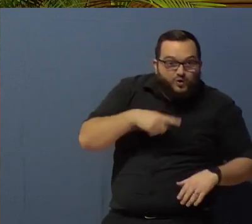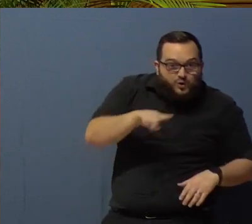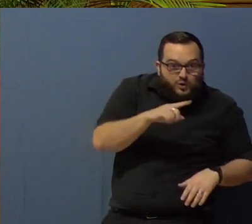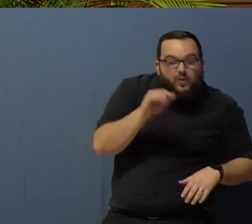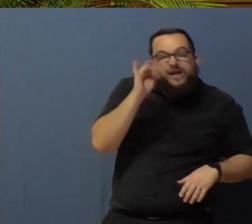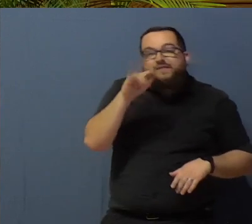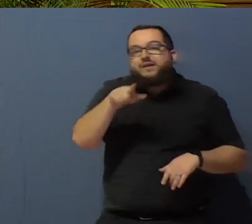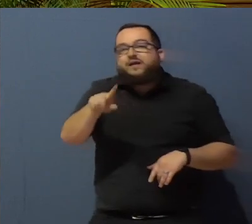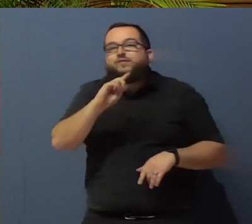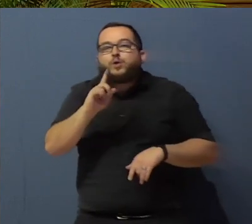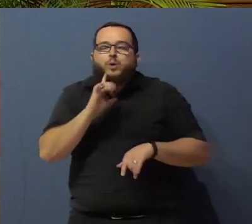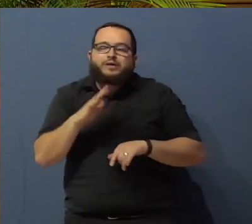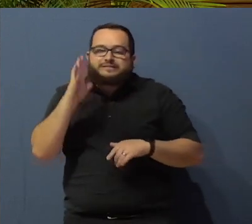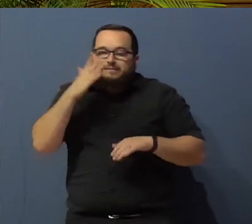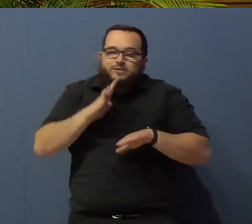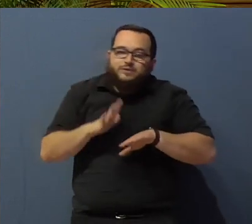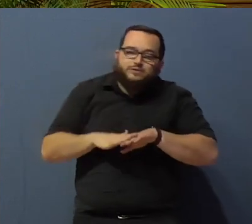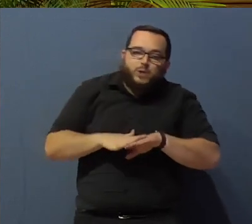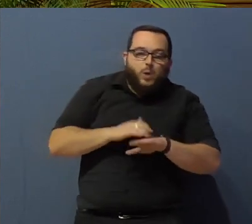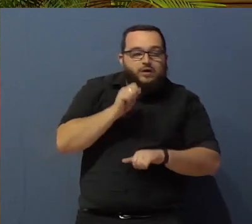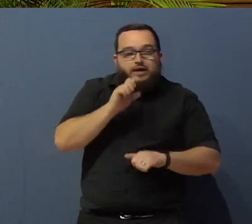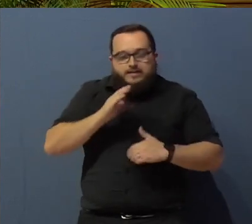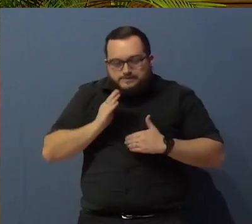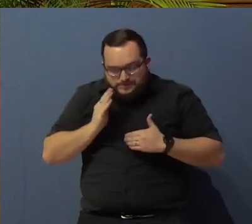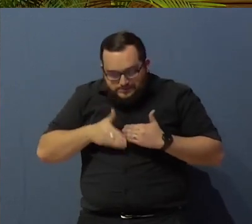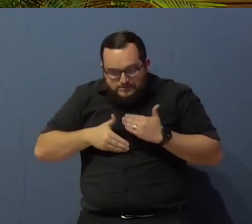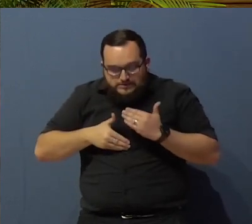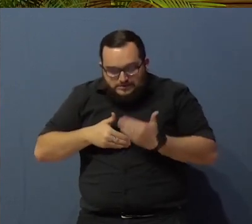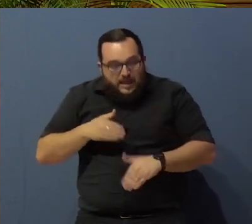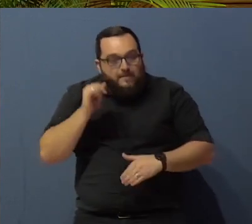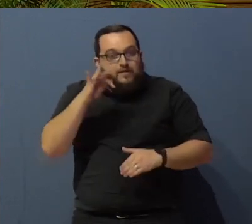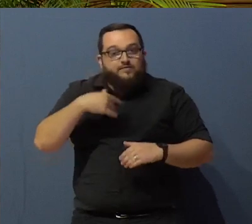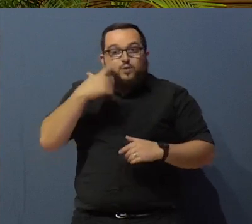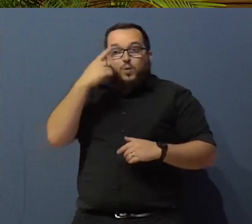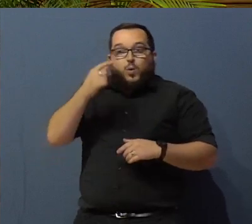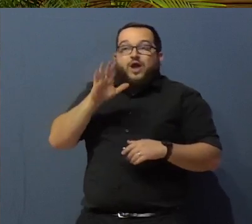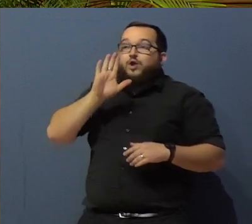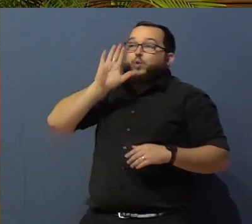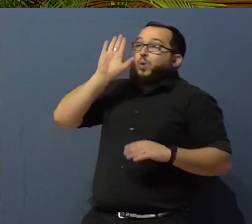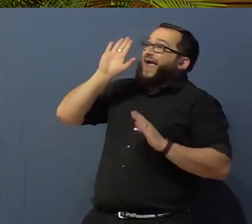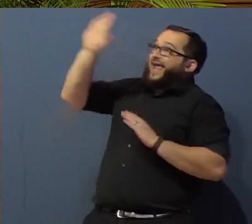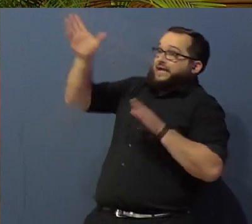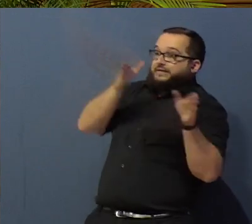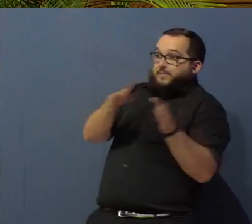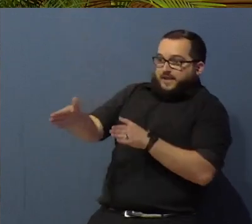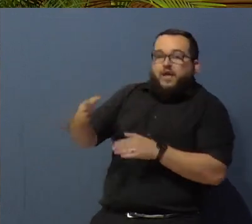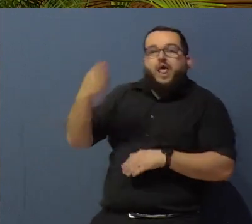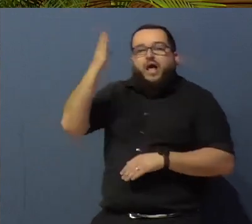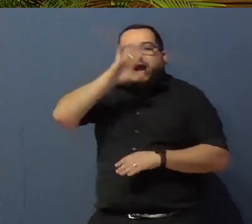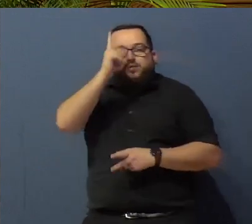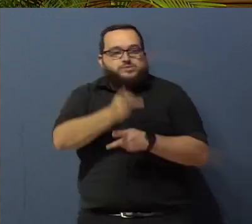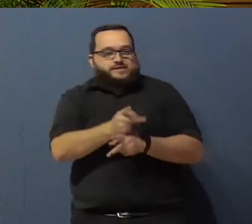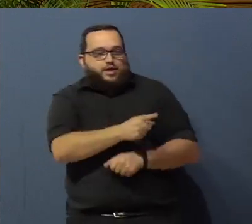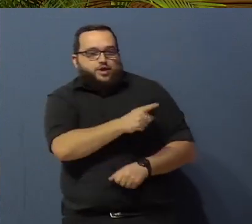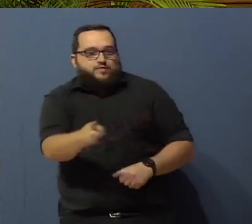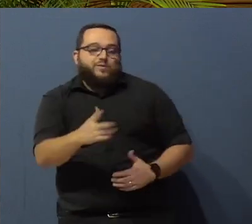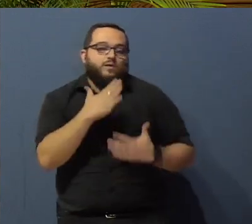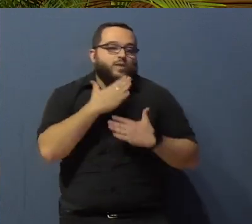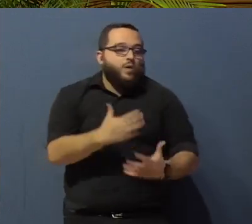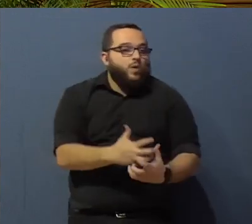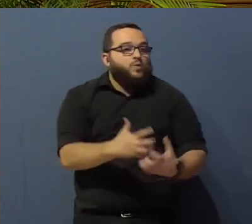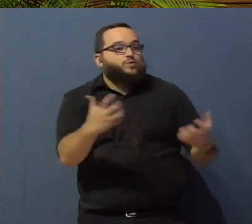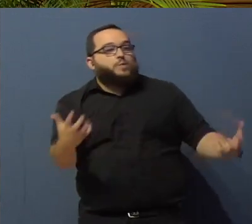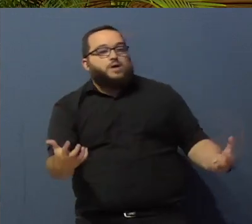slow as a snail or a tortoise, if you're going in the right direction, God's got you. Thanks so much and